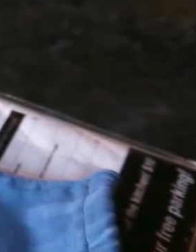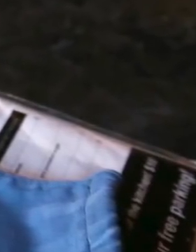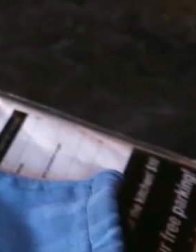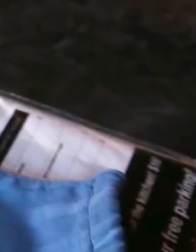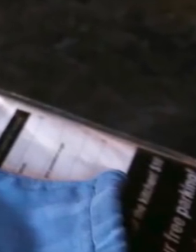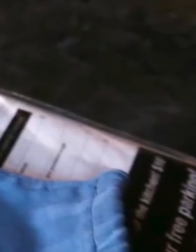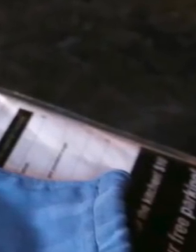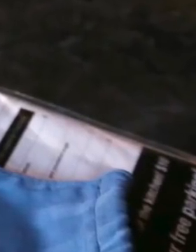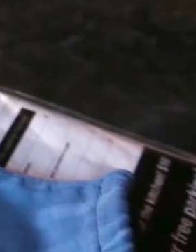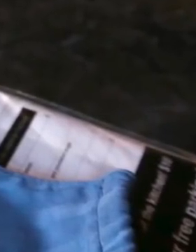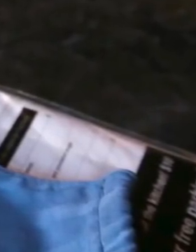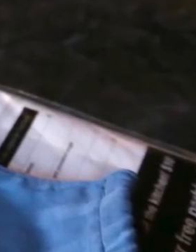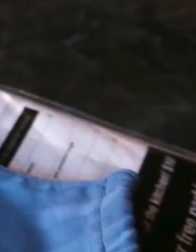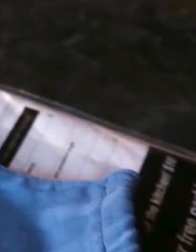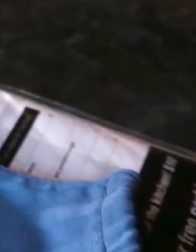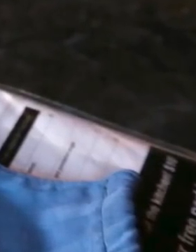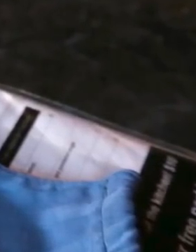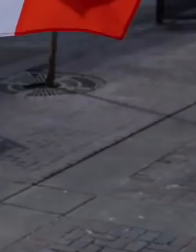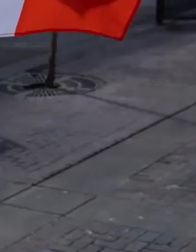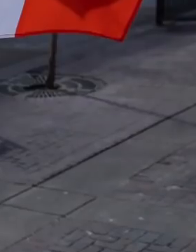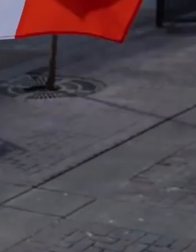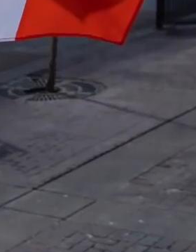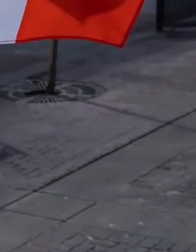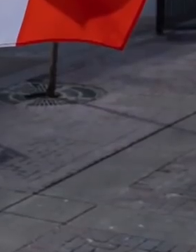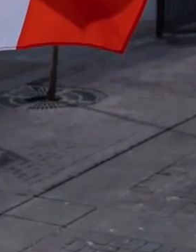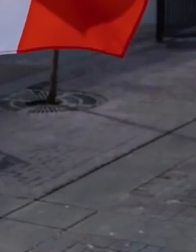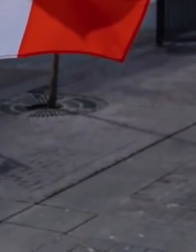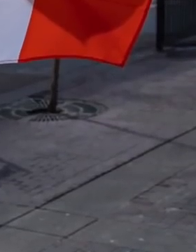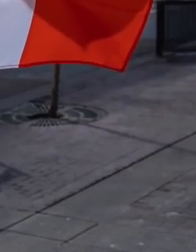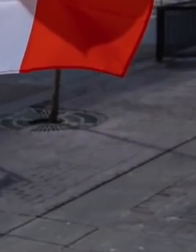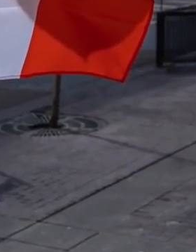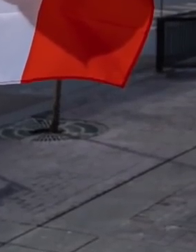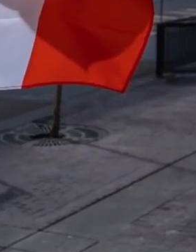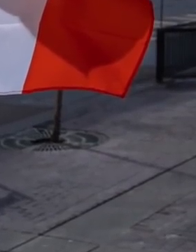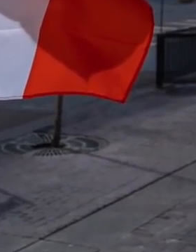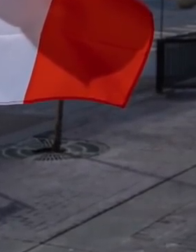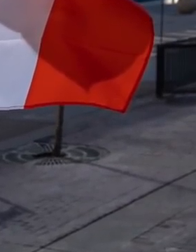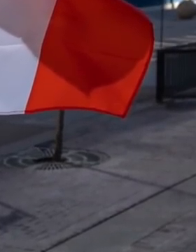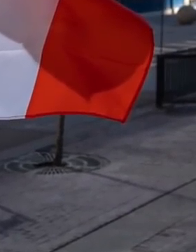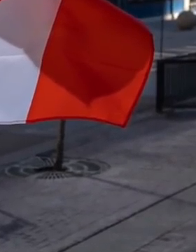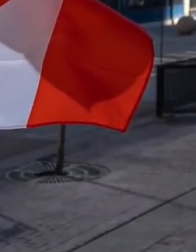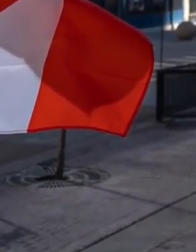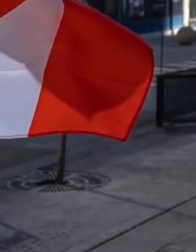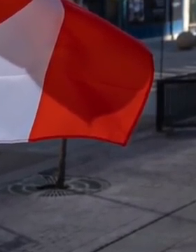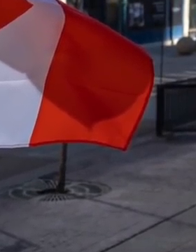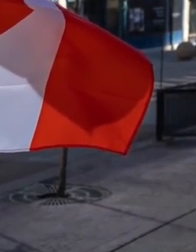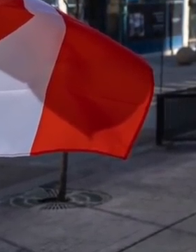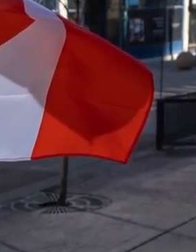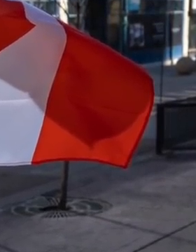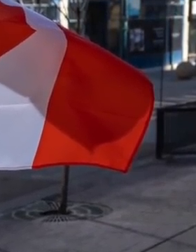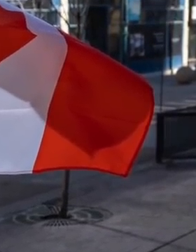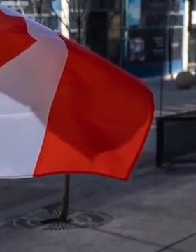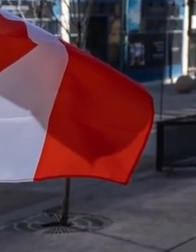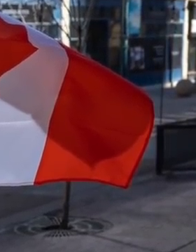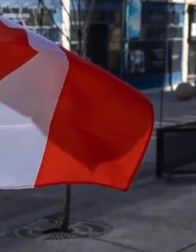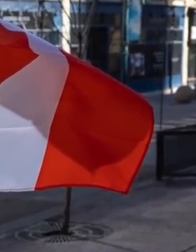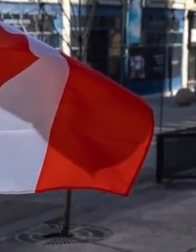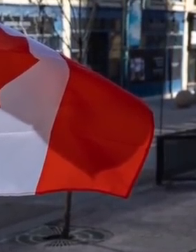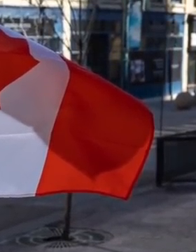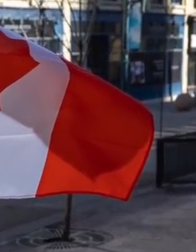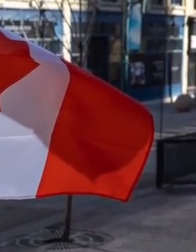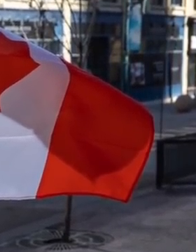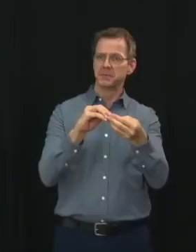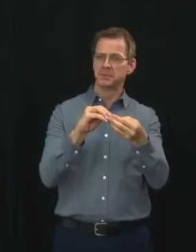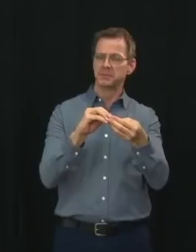system to address the other surgical and medical needs of Albertans. Since our update last week, hospitalizations have